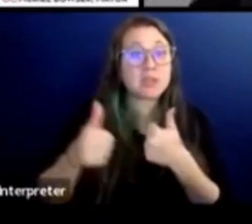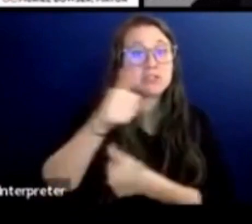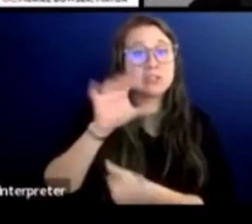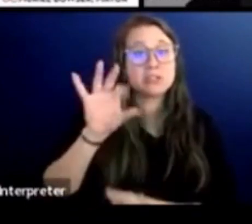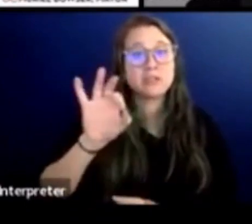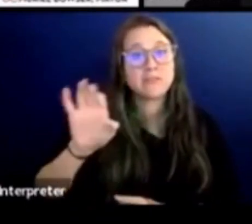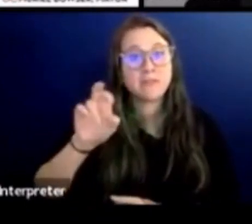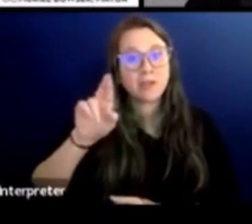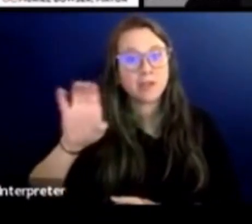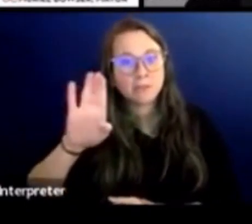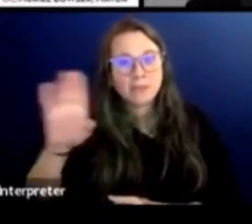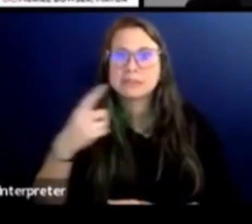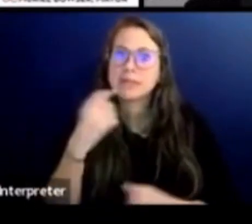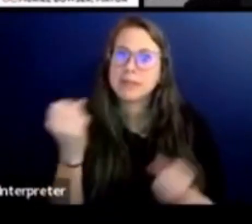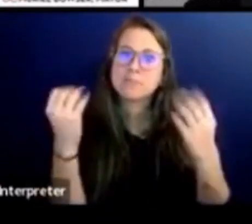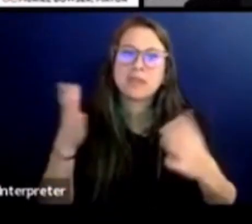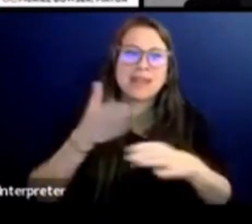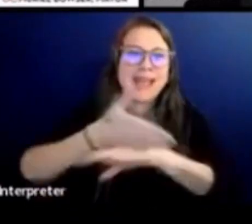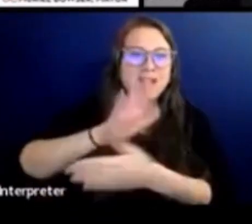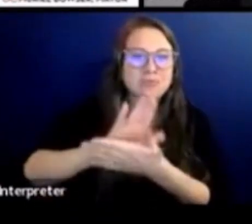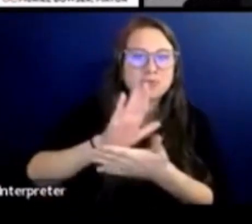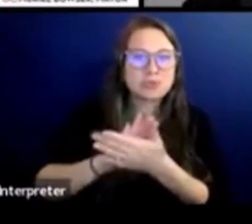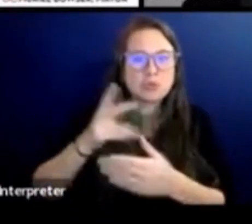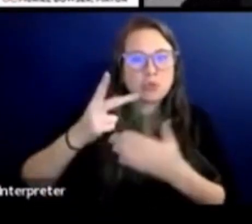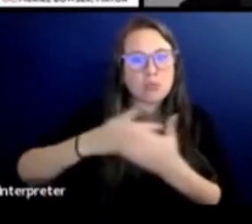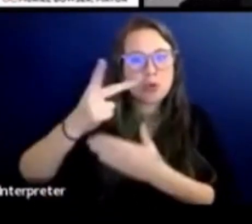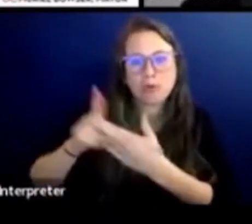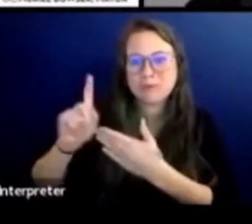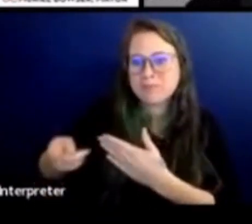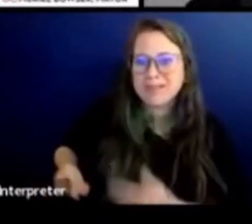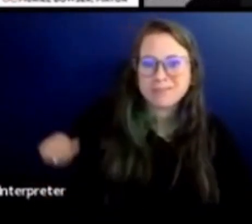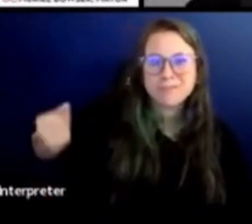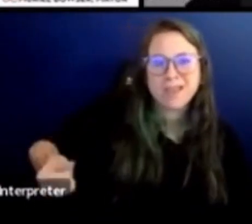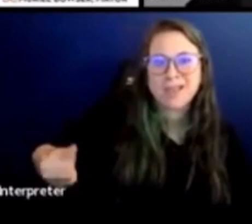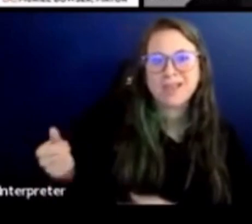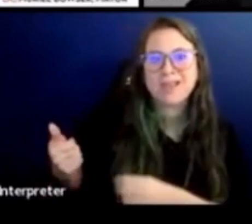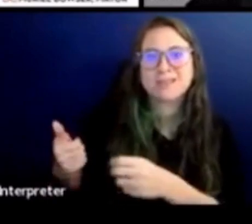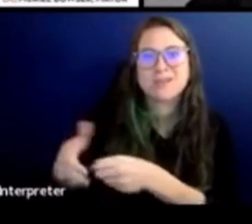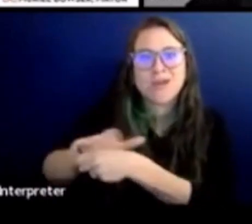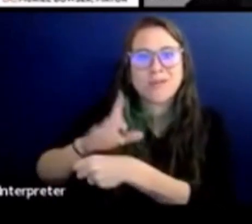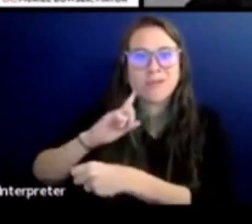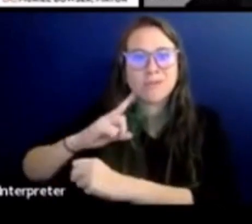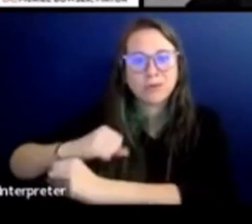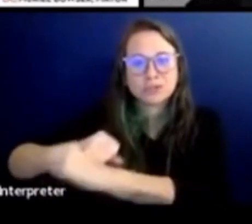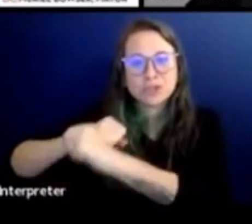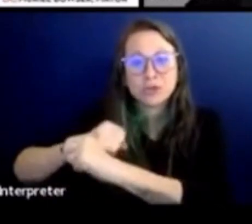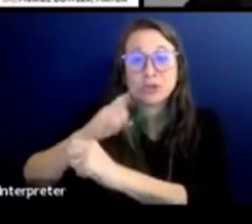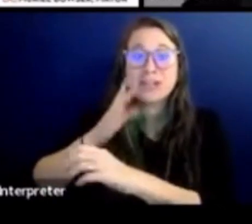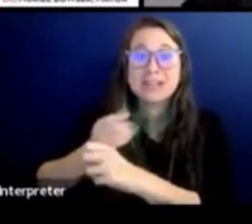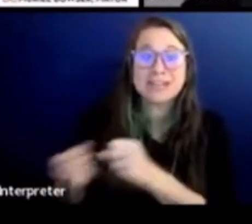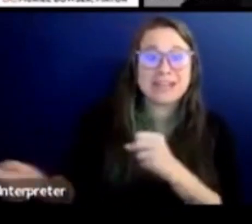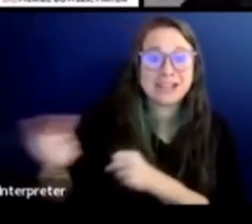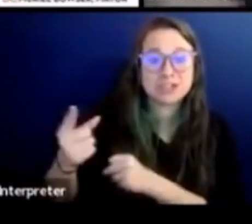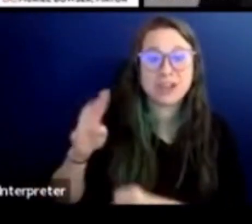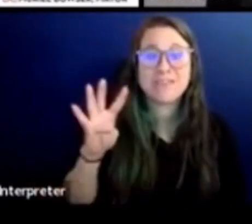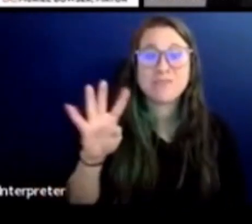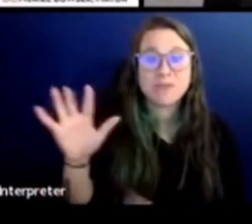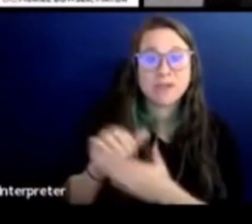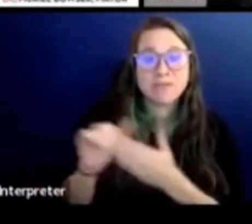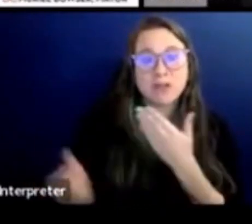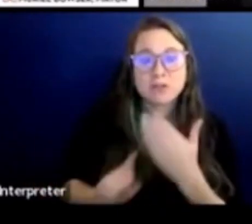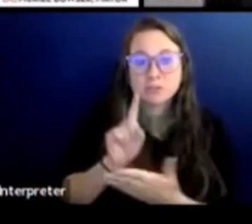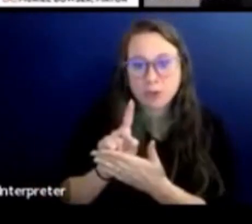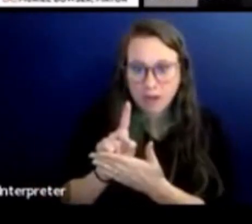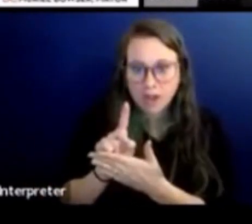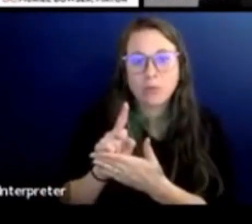many after-school programs will have to cover the cost of security starting next school year. At an average rate of $45 per hour, the